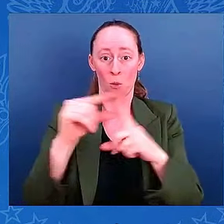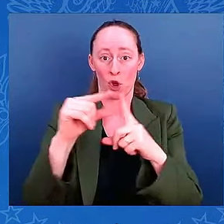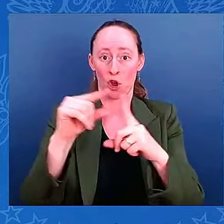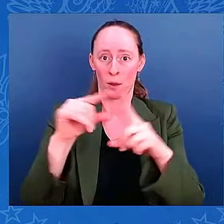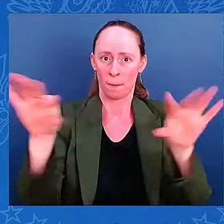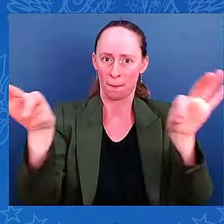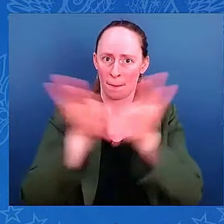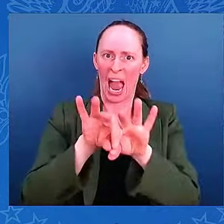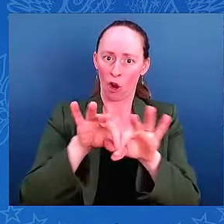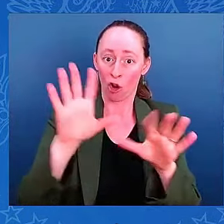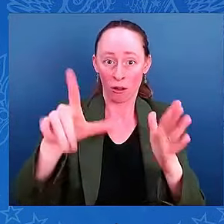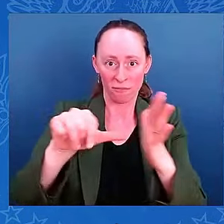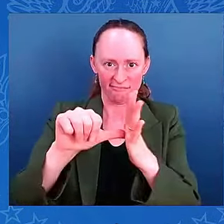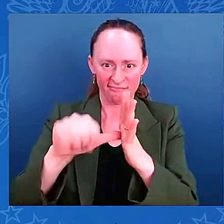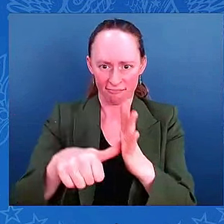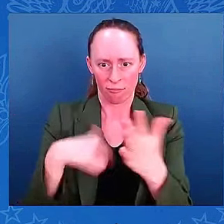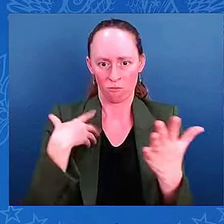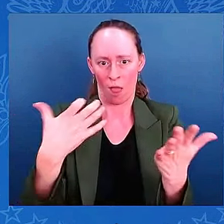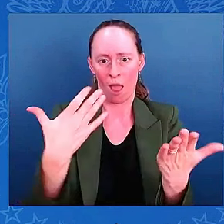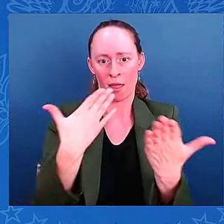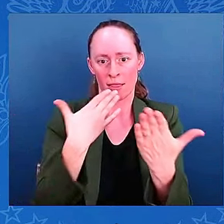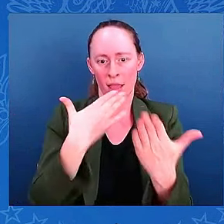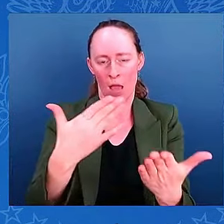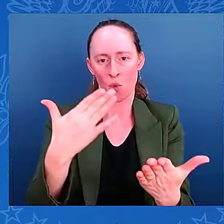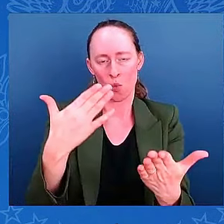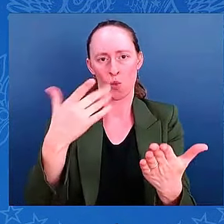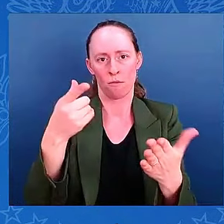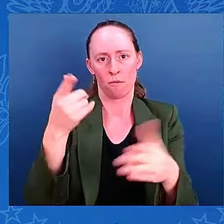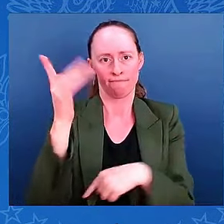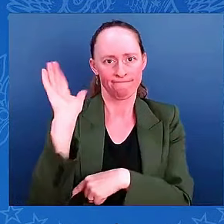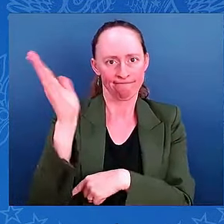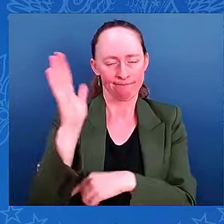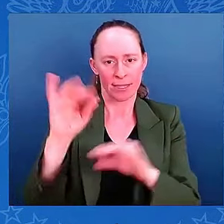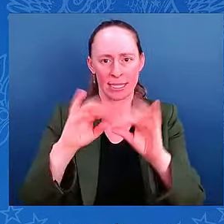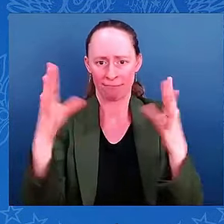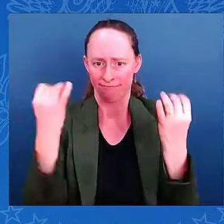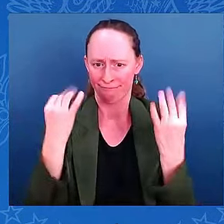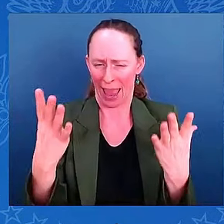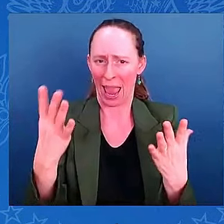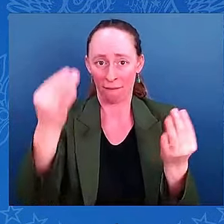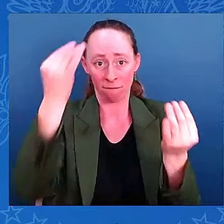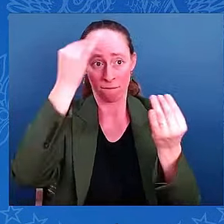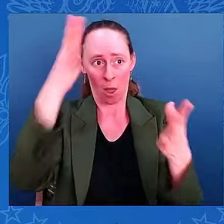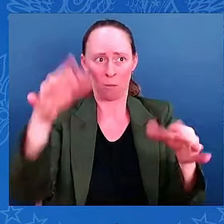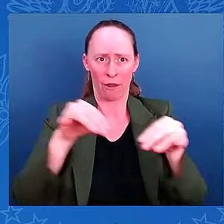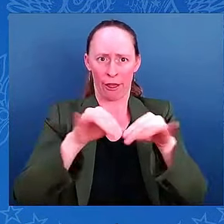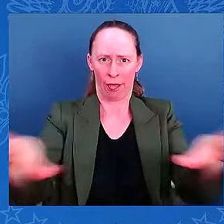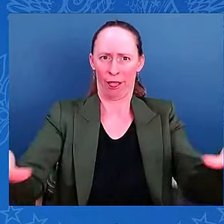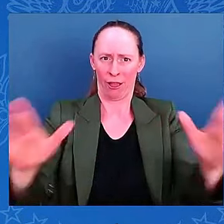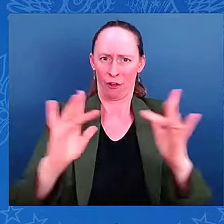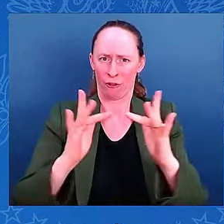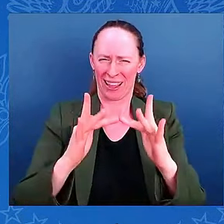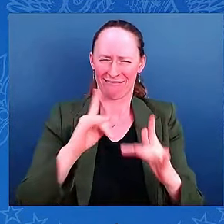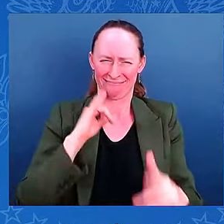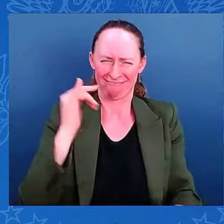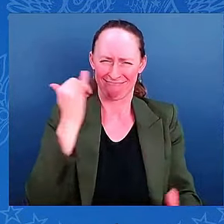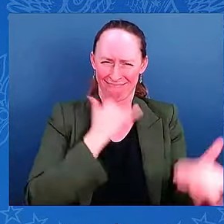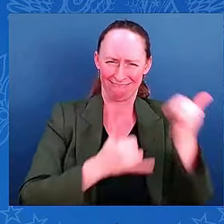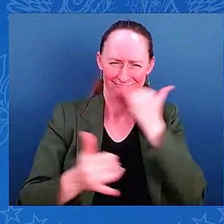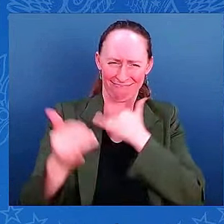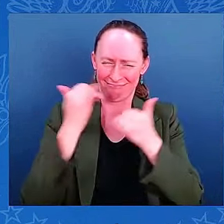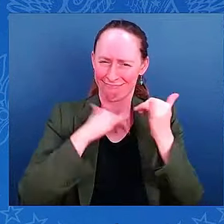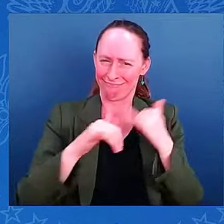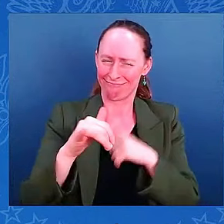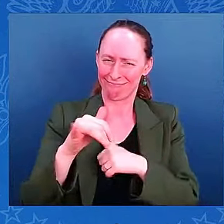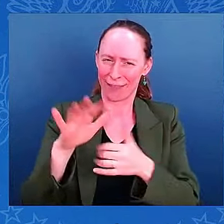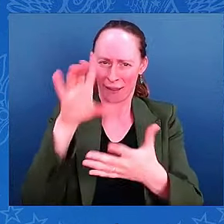speaking to bat down false information that is being spread. That false information is only hurting survivors in need